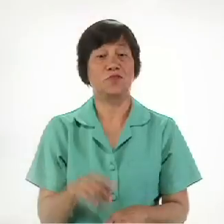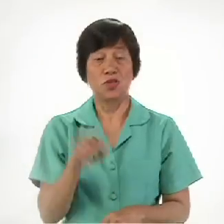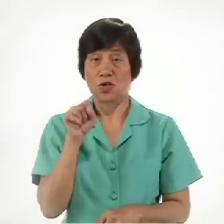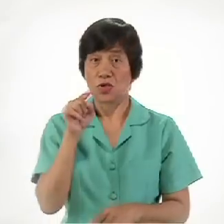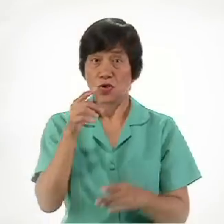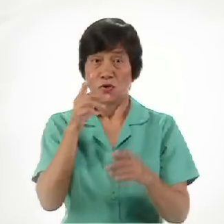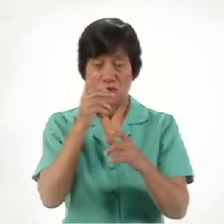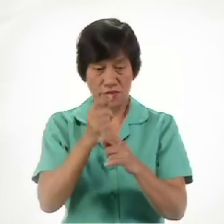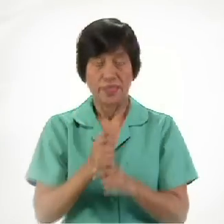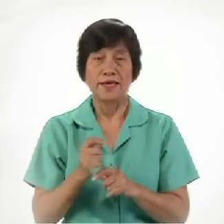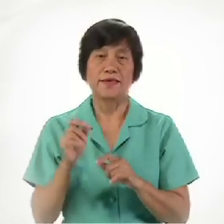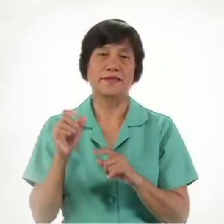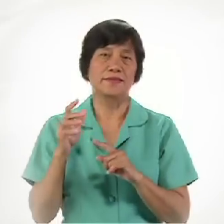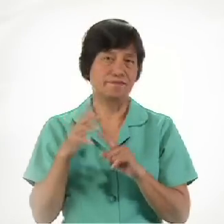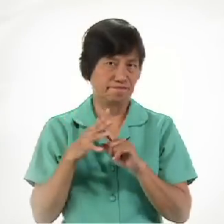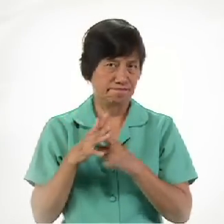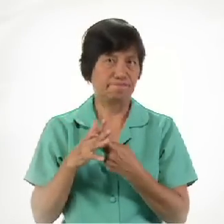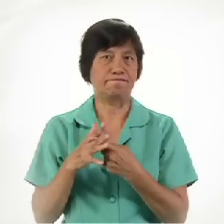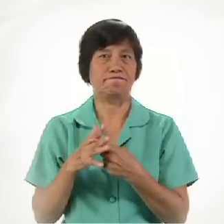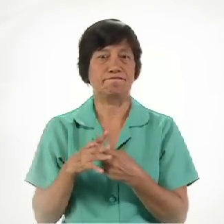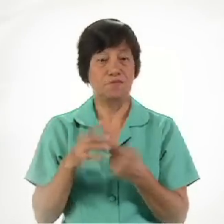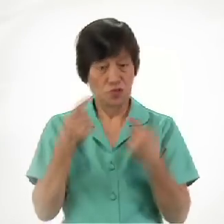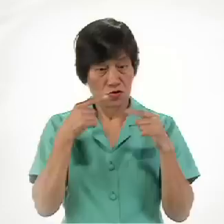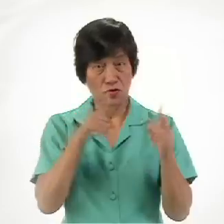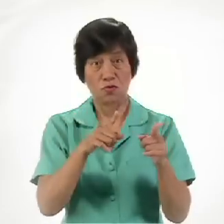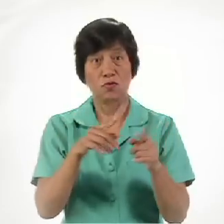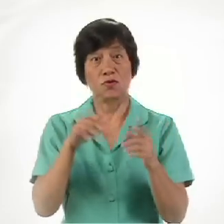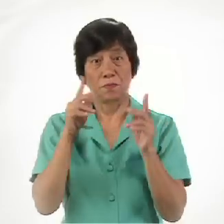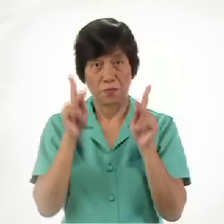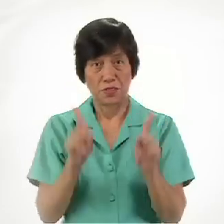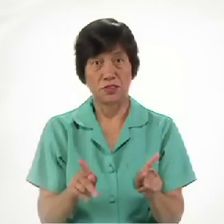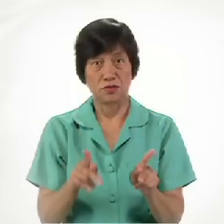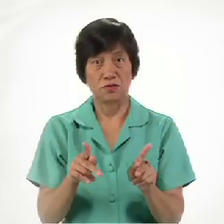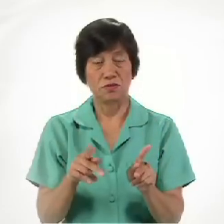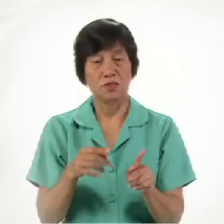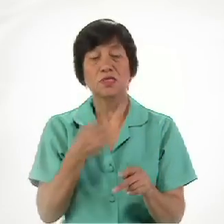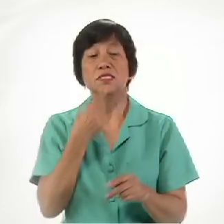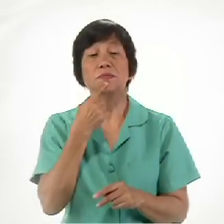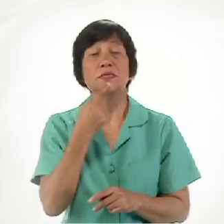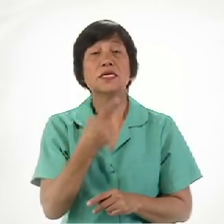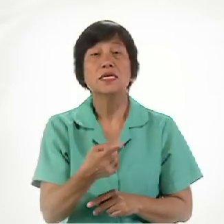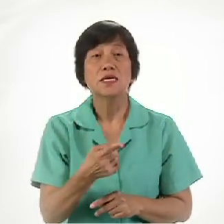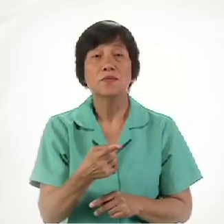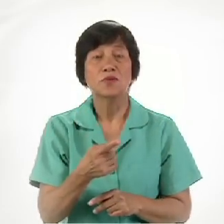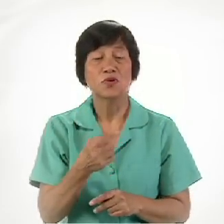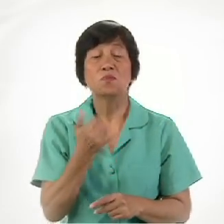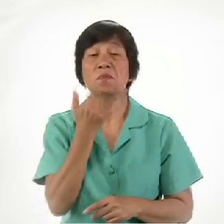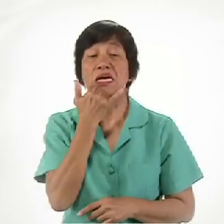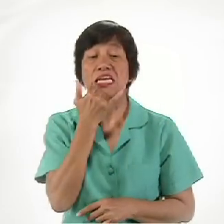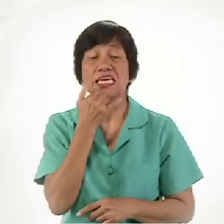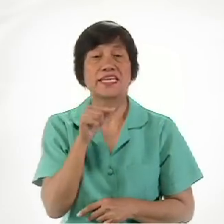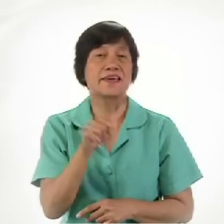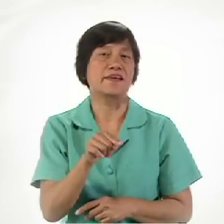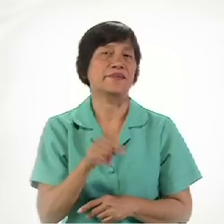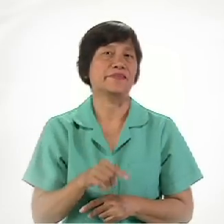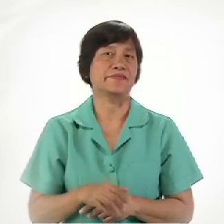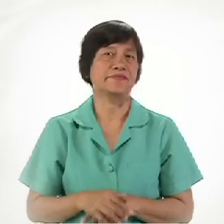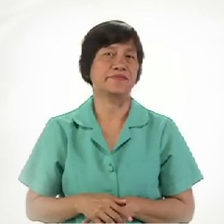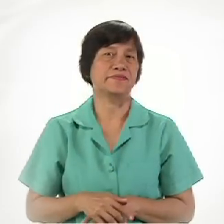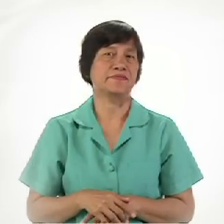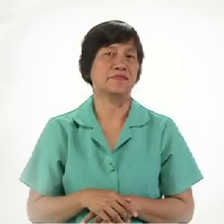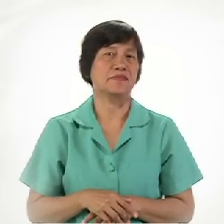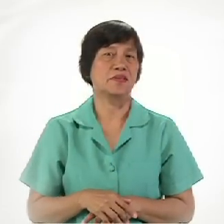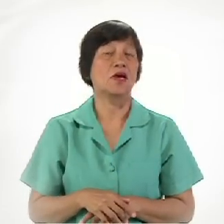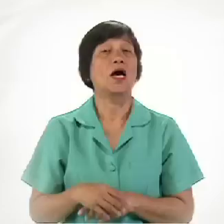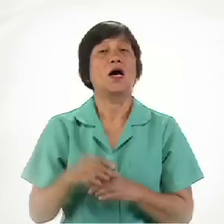Wow You take The initiative Go to the person Point out His mistake